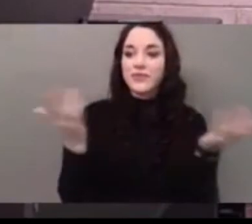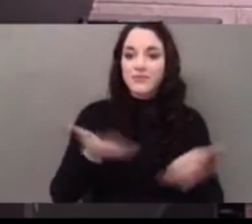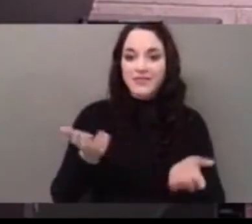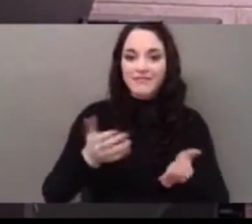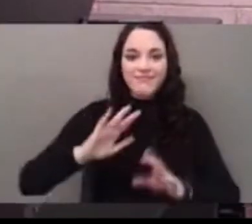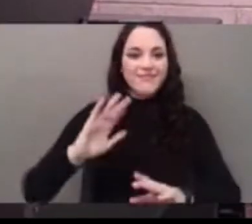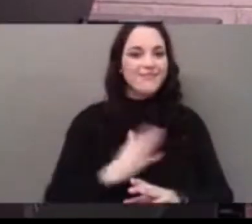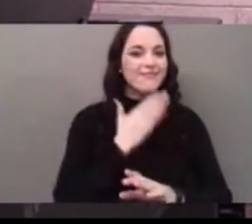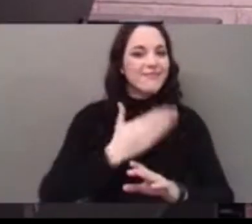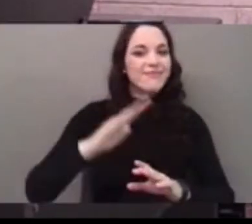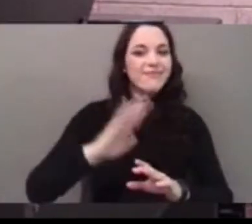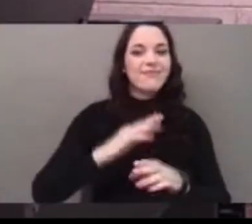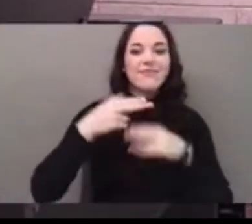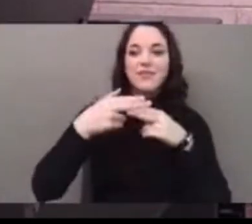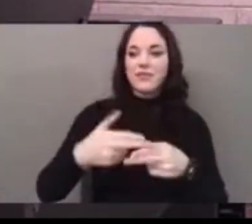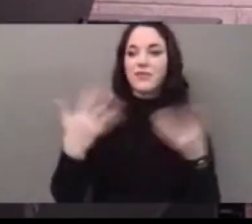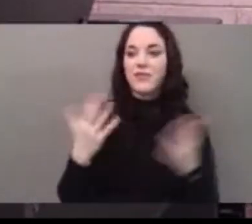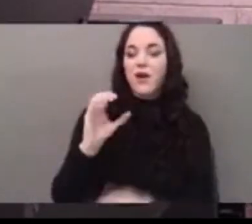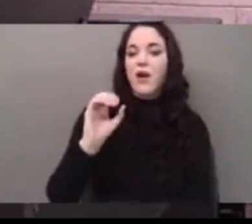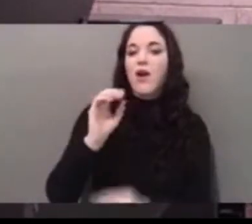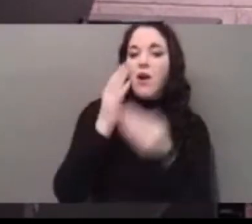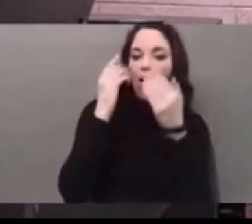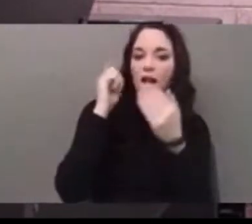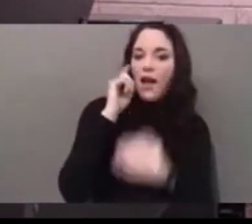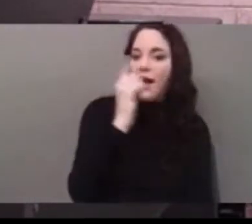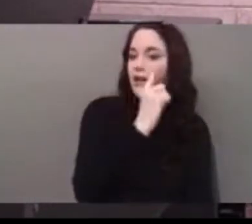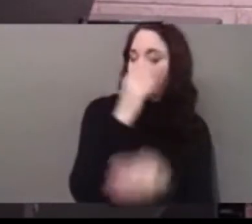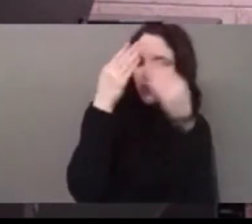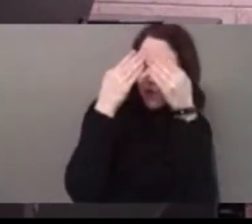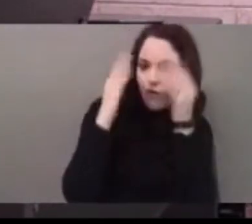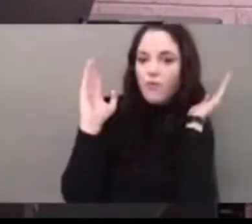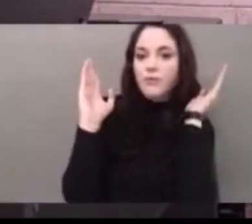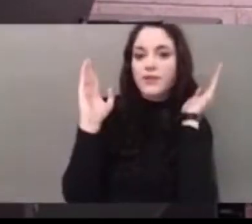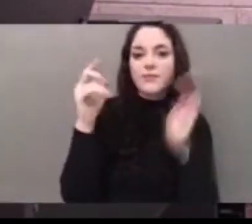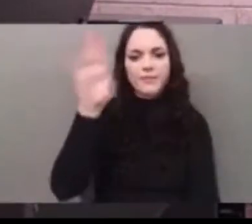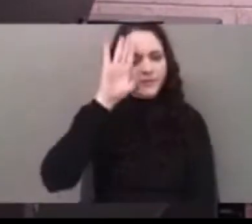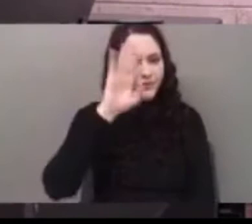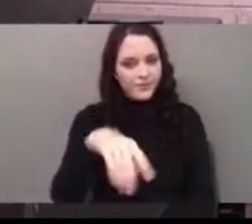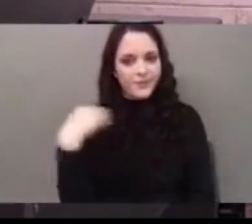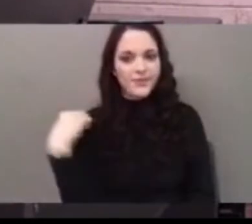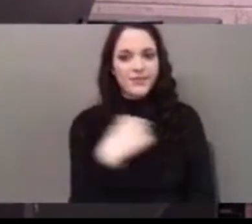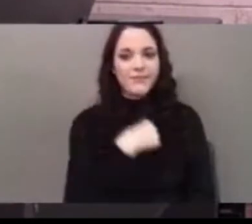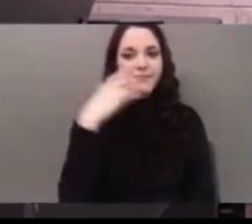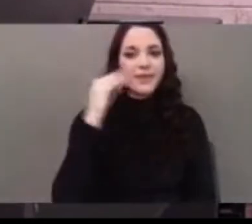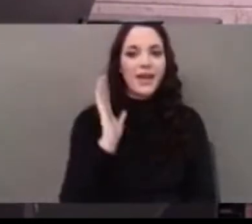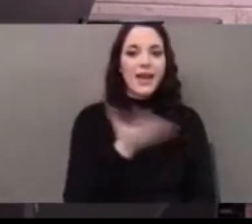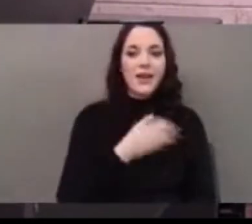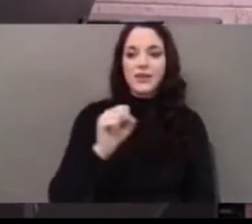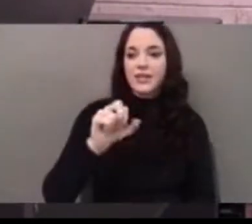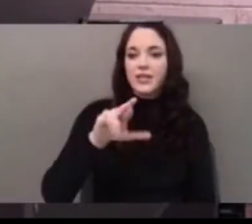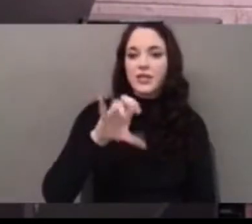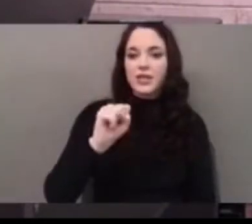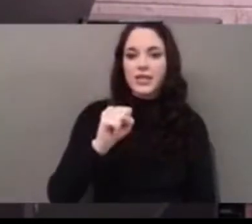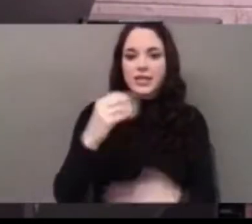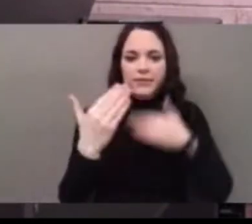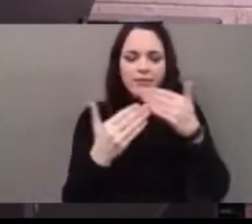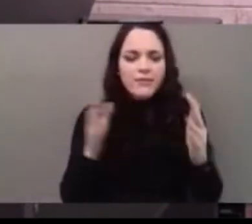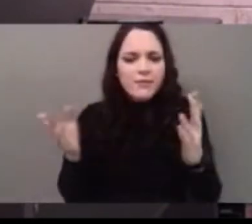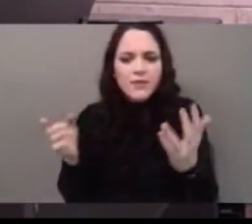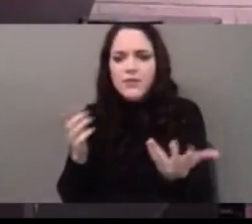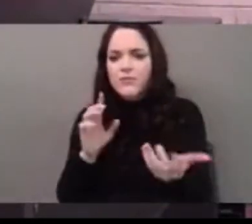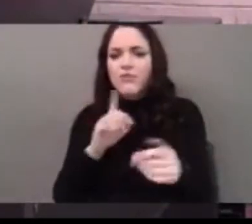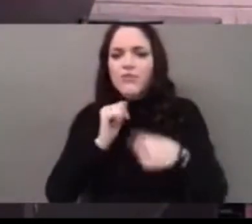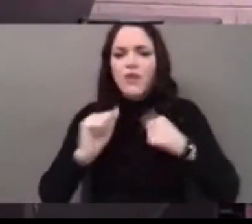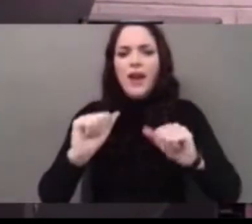called Open Our Eyes. And as you know, we're in our series called Moving in the Dark. And I'm sure